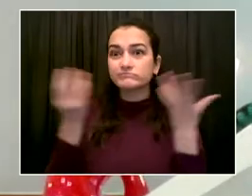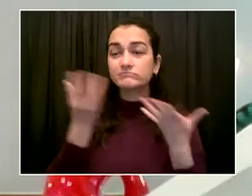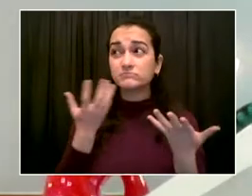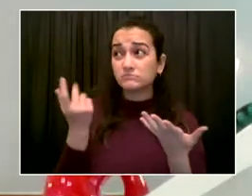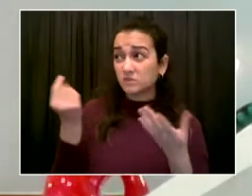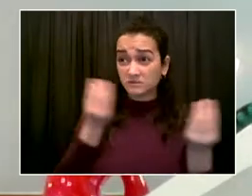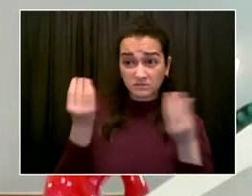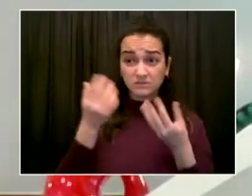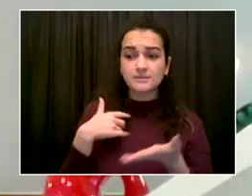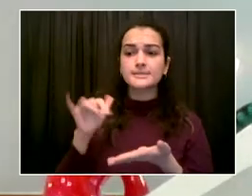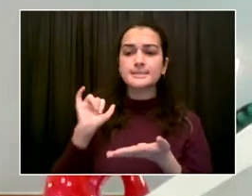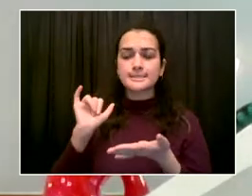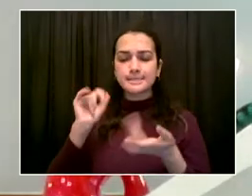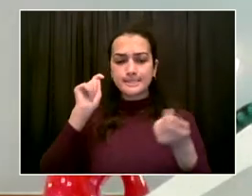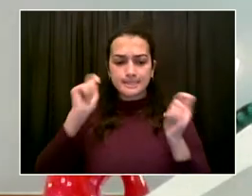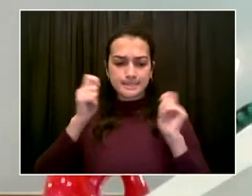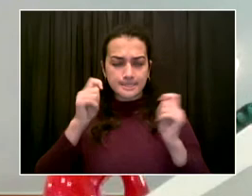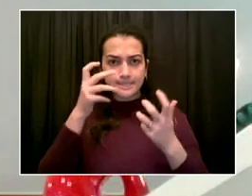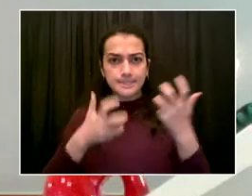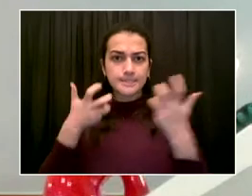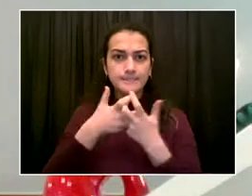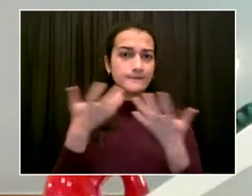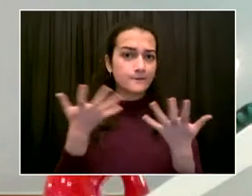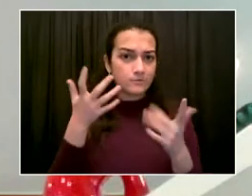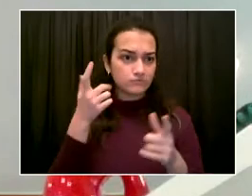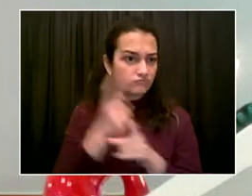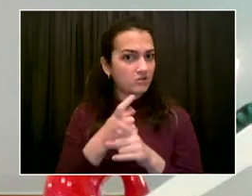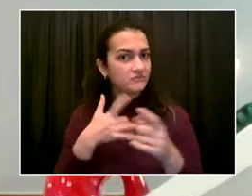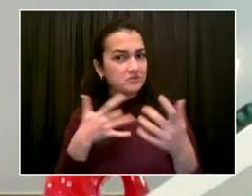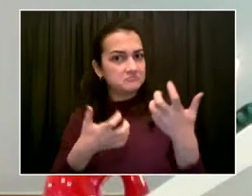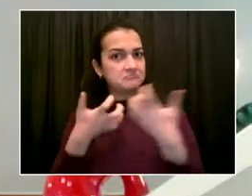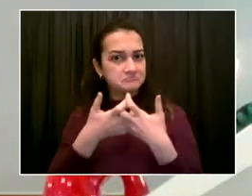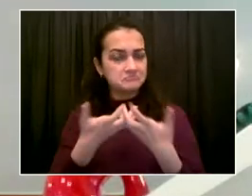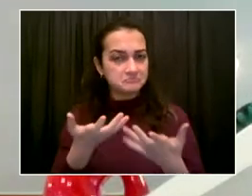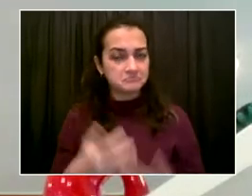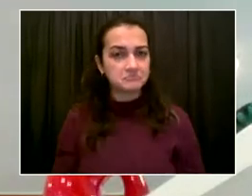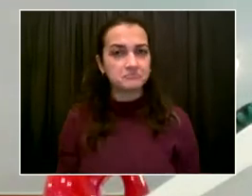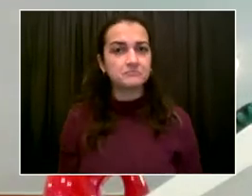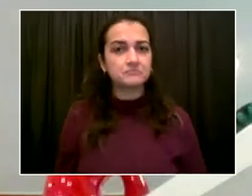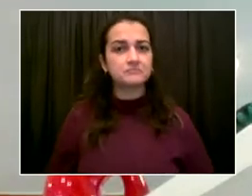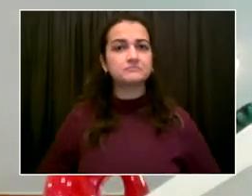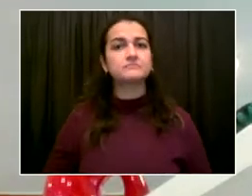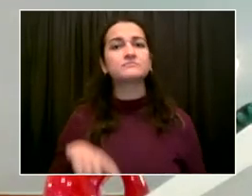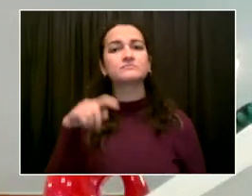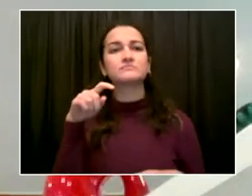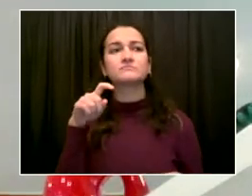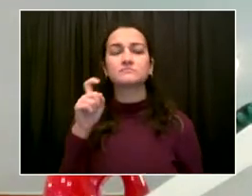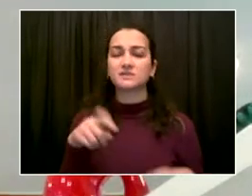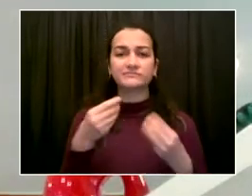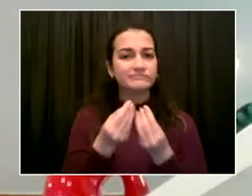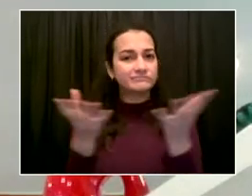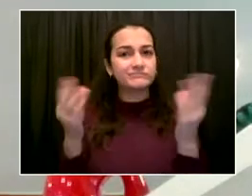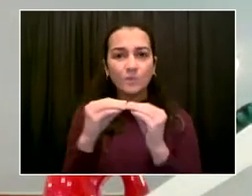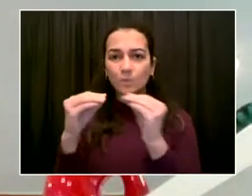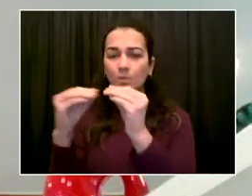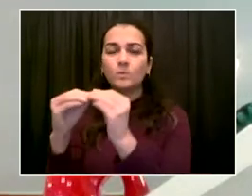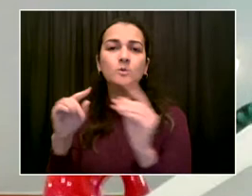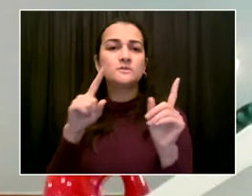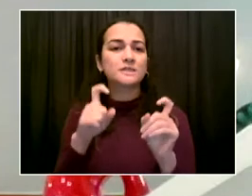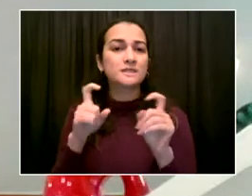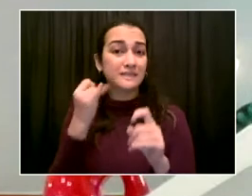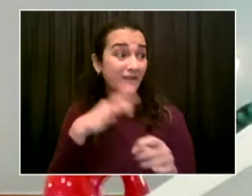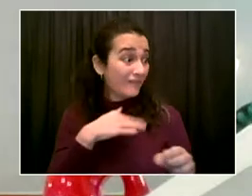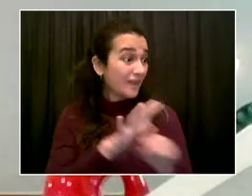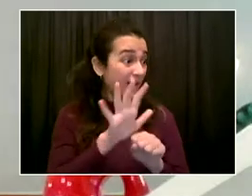give us that line of sight, which has kept our city safe. And as part of that same phone call we're going to be giving you, we're going to be offering resources as well. So